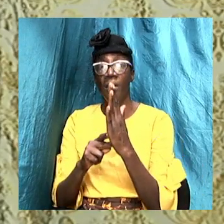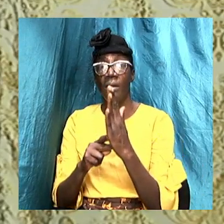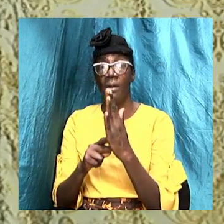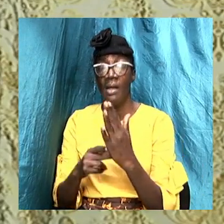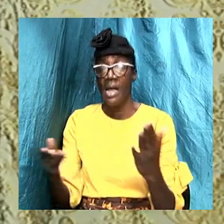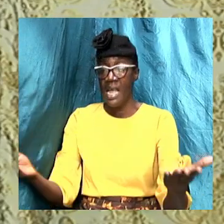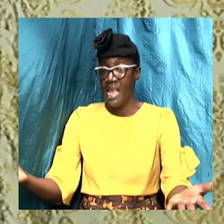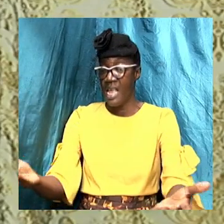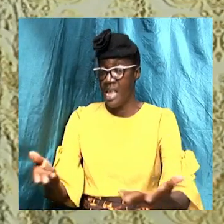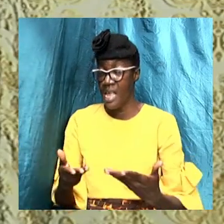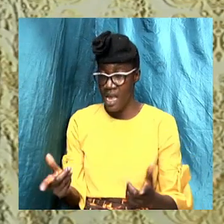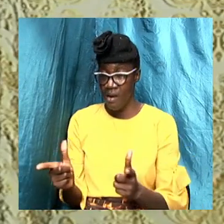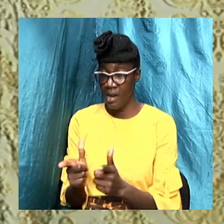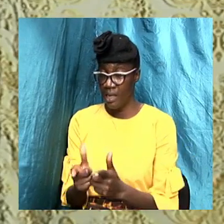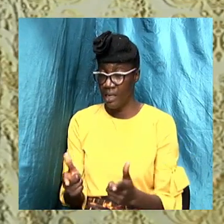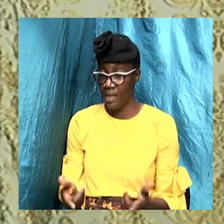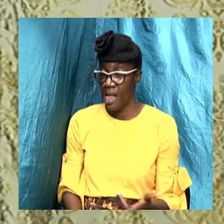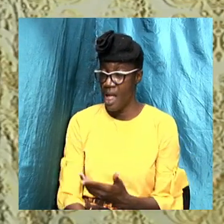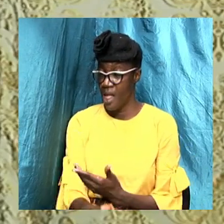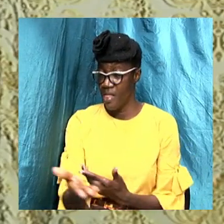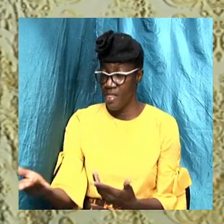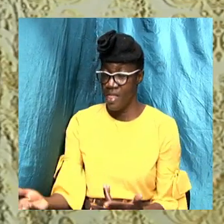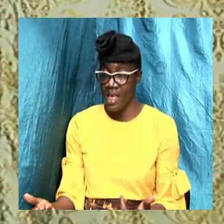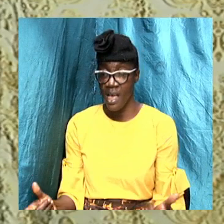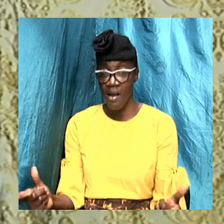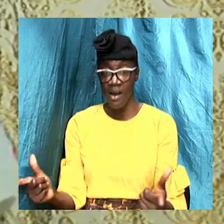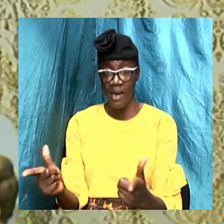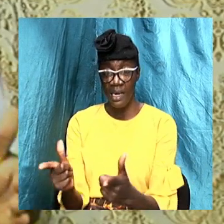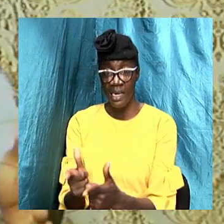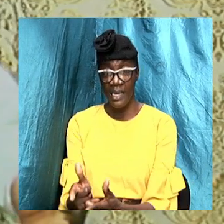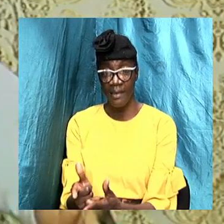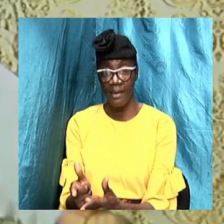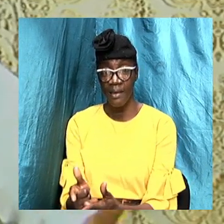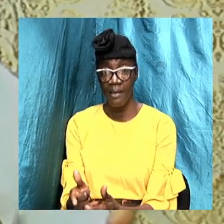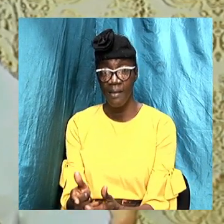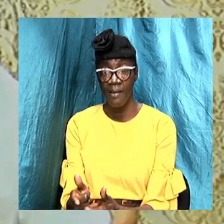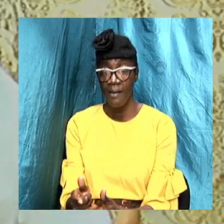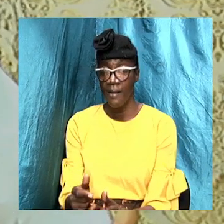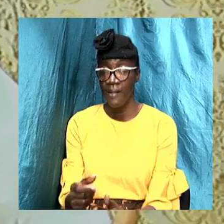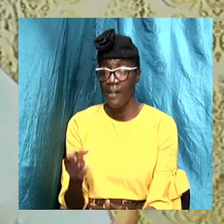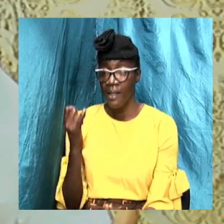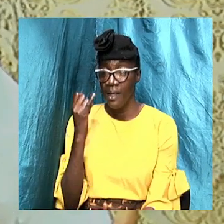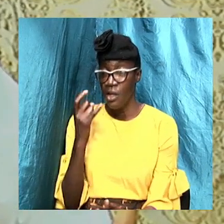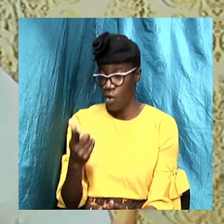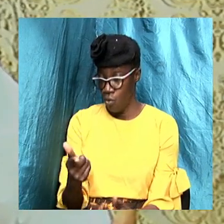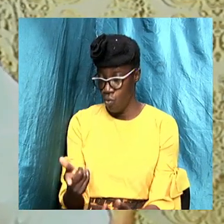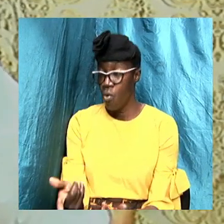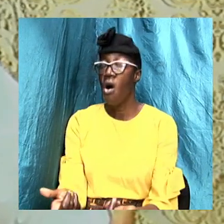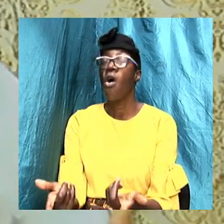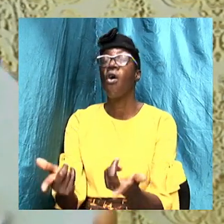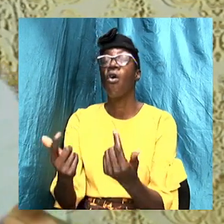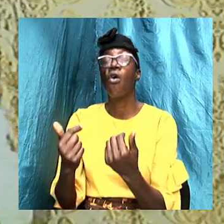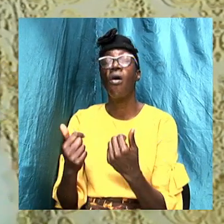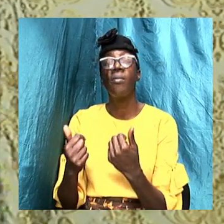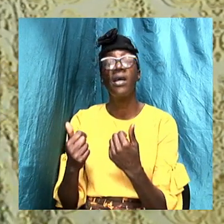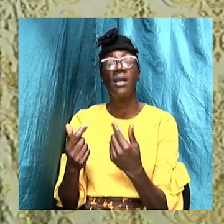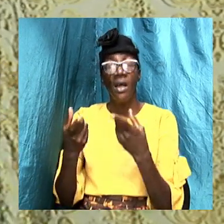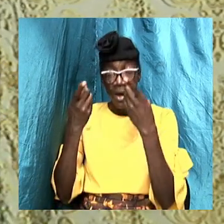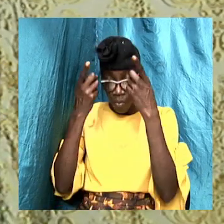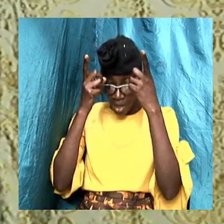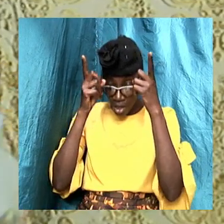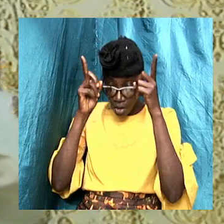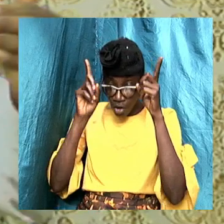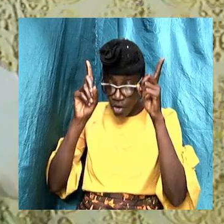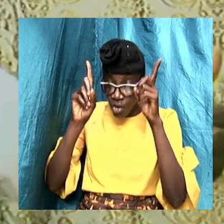and there a little so if we come in with a doctrine about baptism